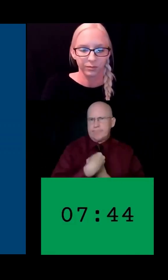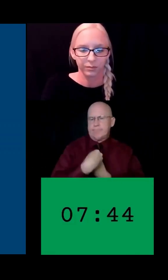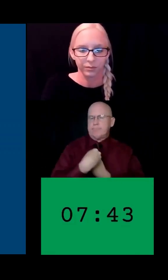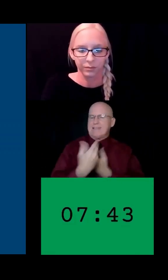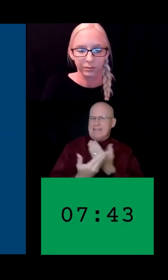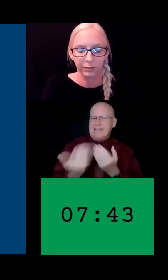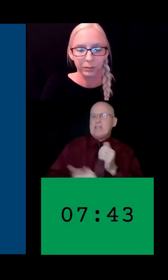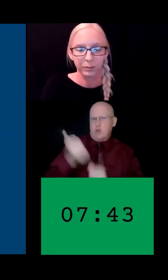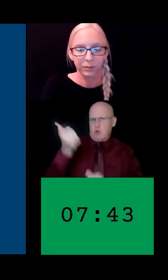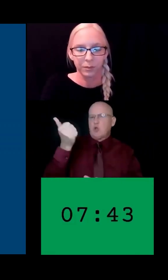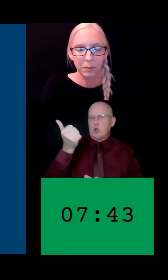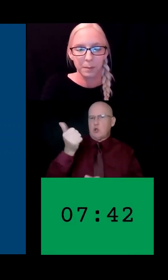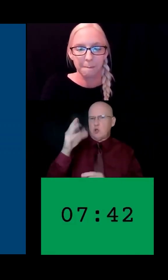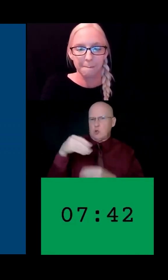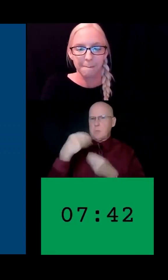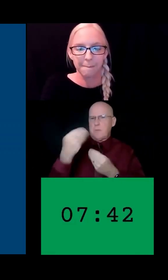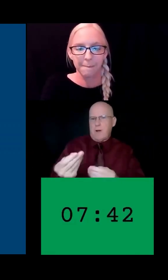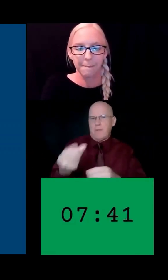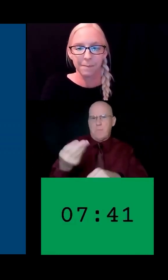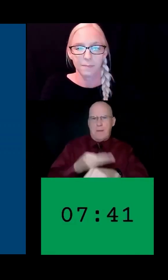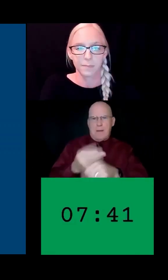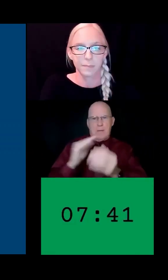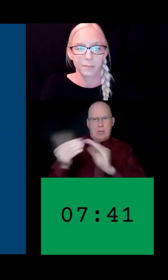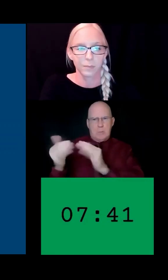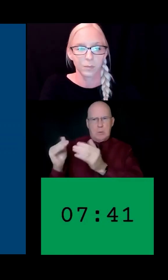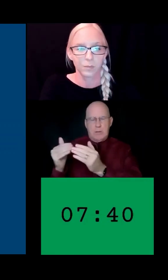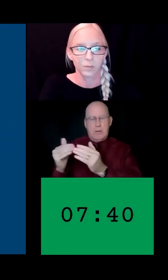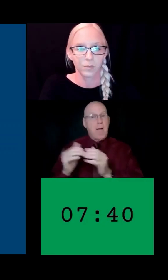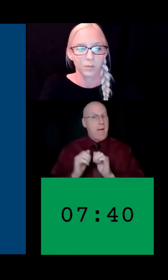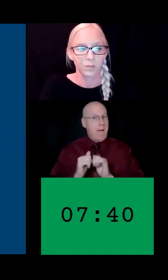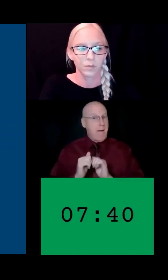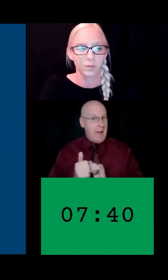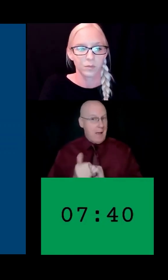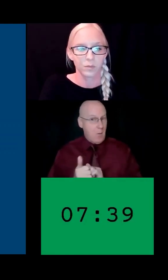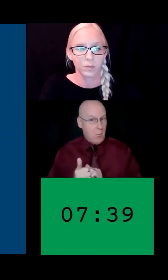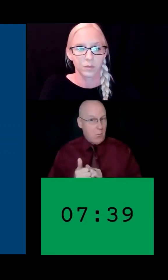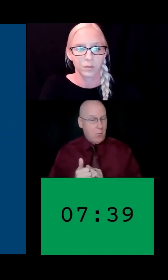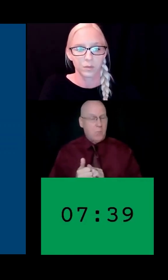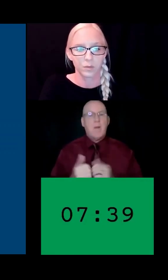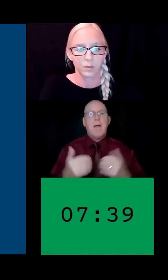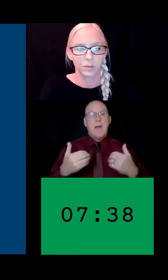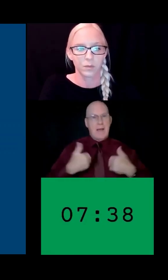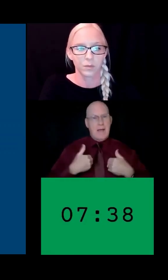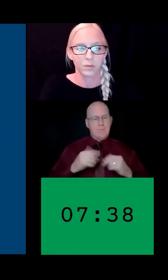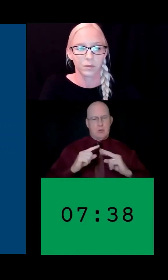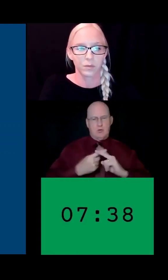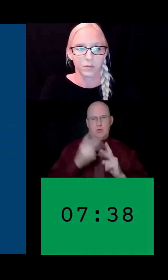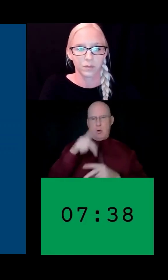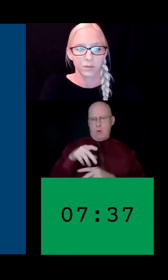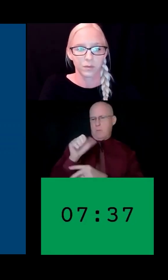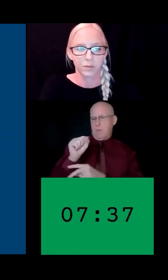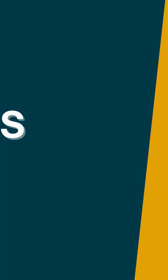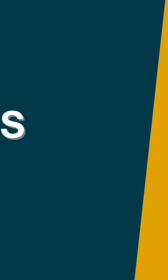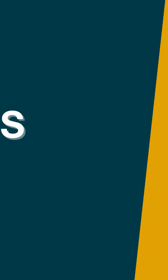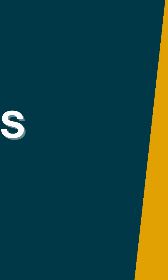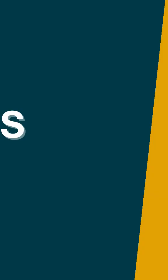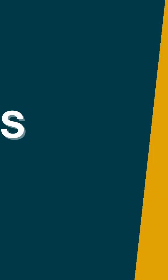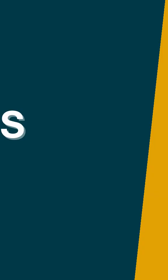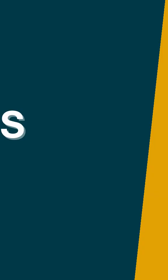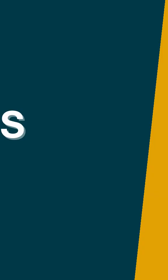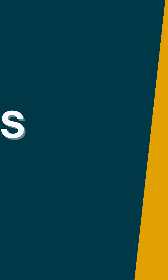to provide to the Miami community. And the way we want to do that is by having a startup studio and consulting firm.